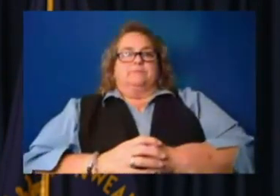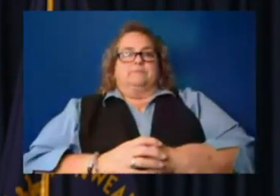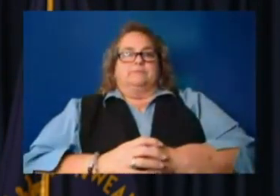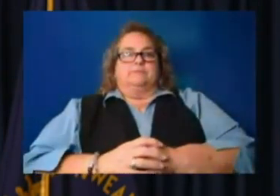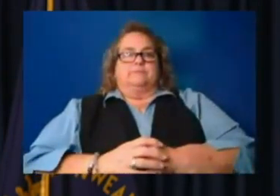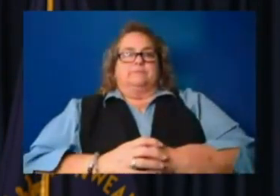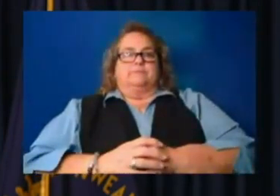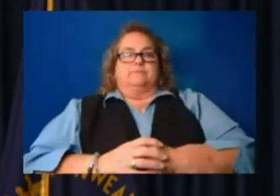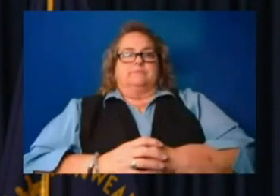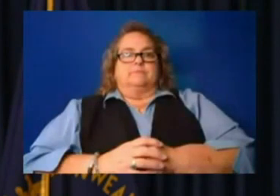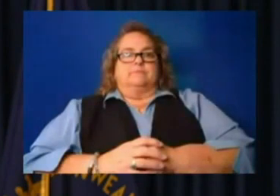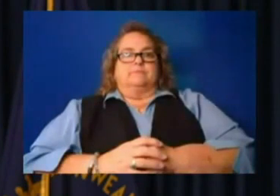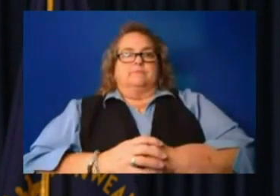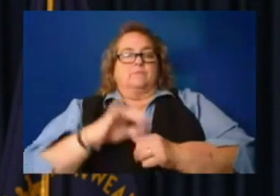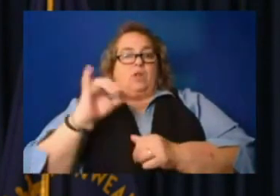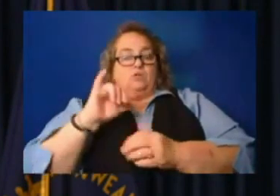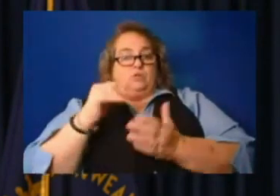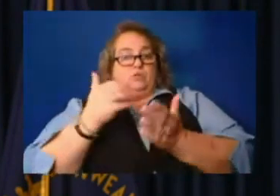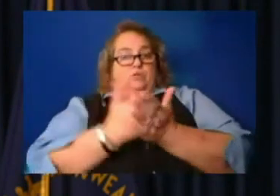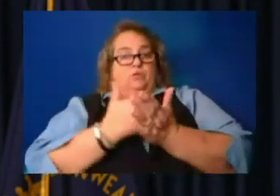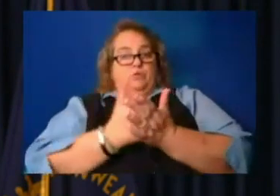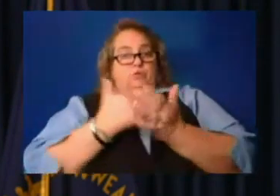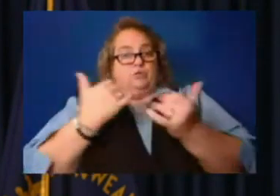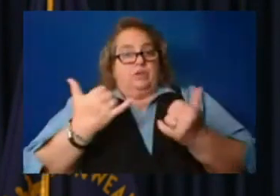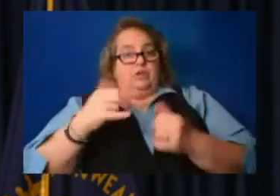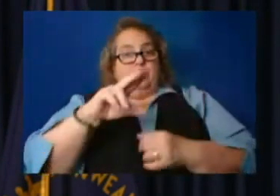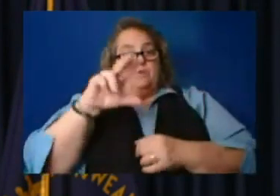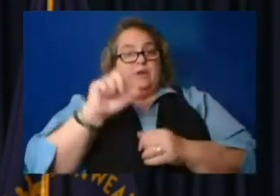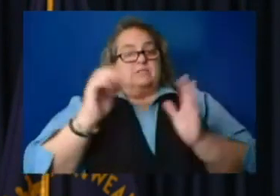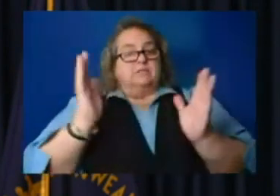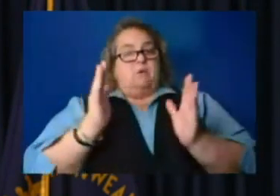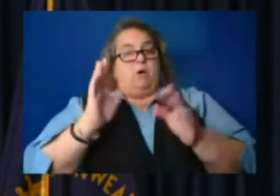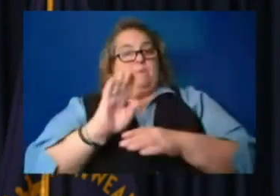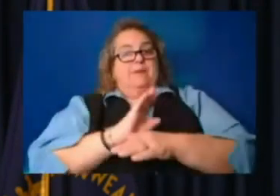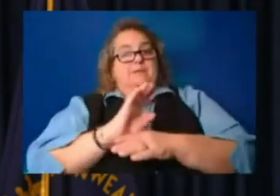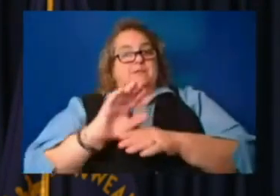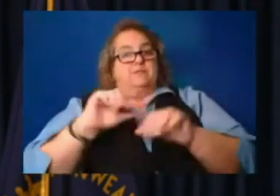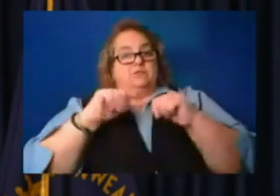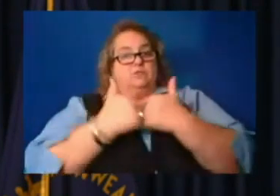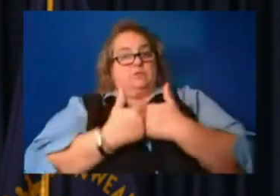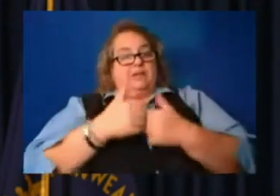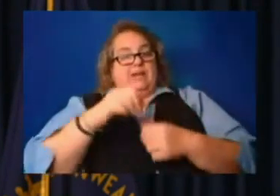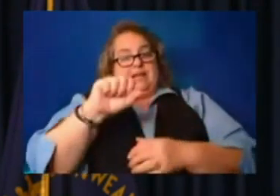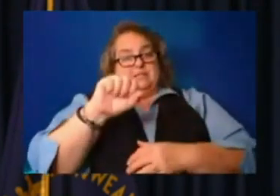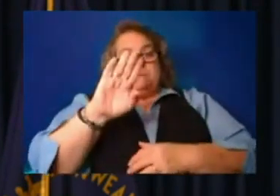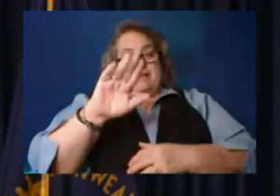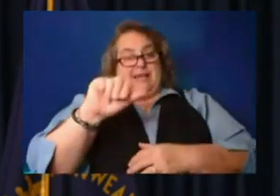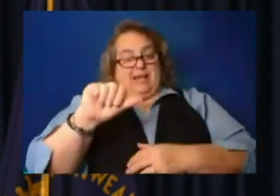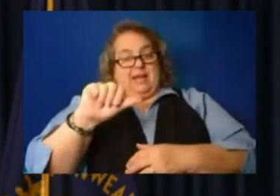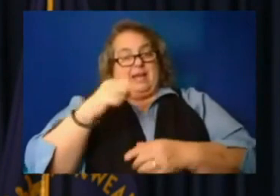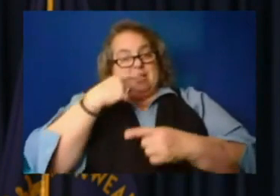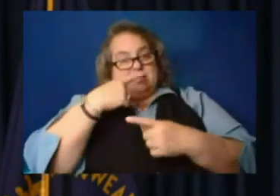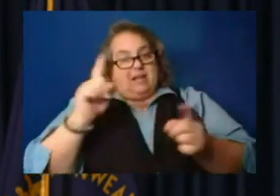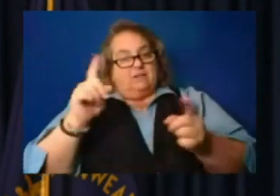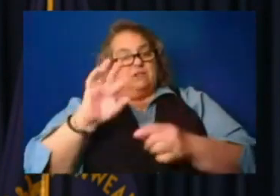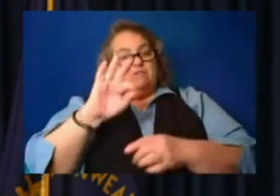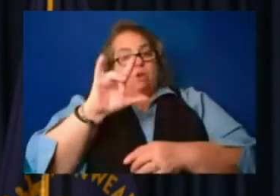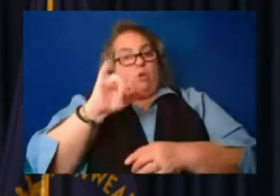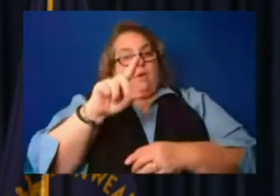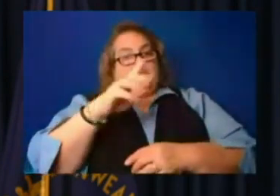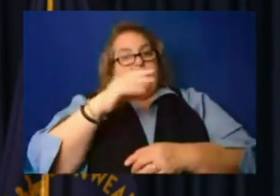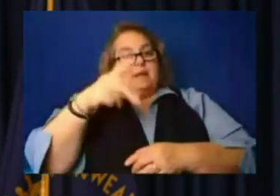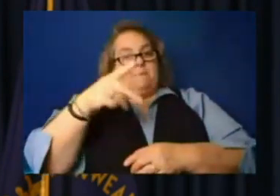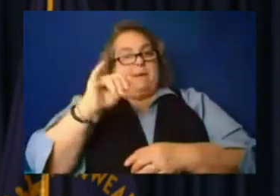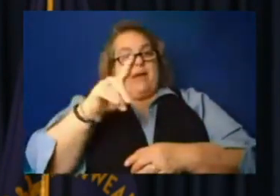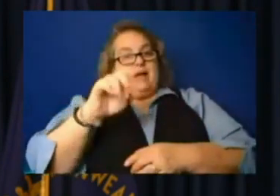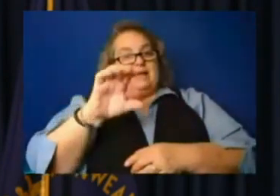also new today, the US Small Business Association. That's what we call the SBA announced that Floyd and Pike counties are now included as